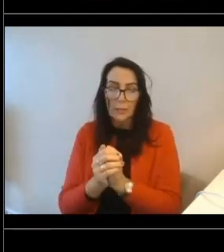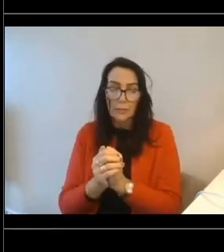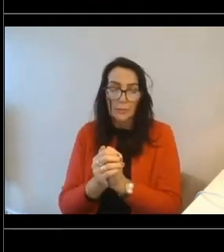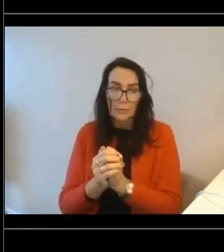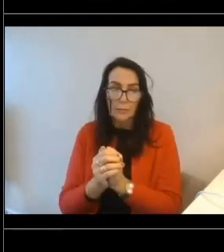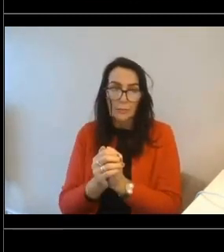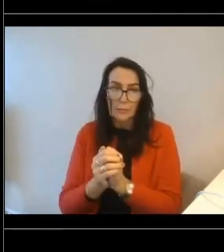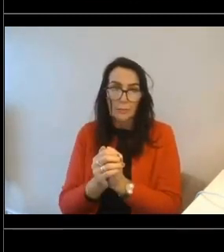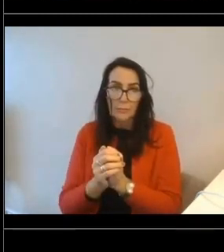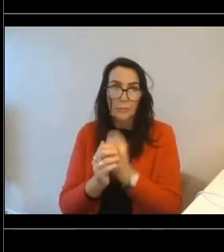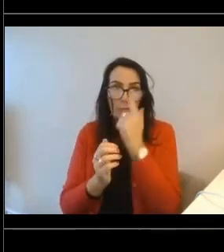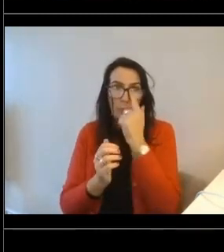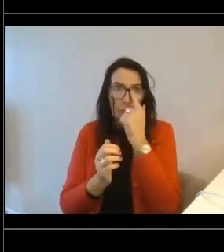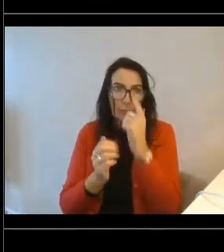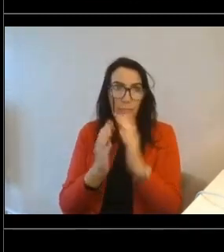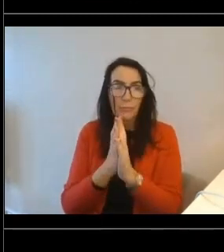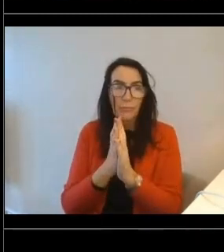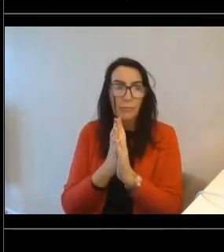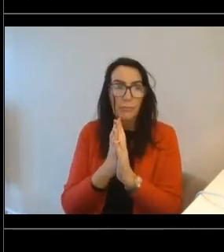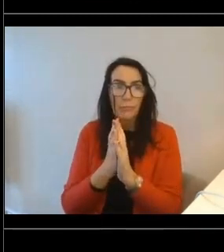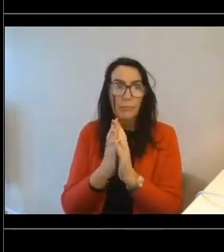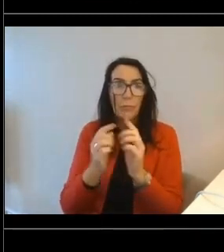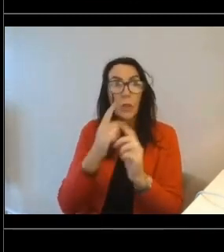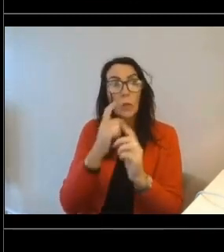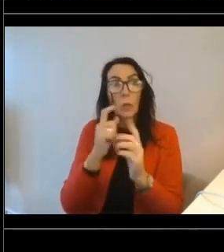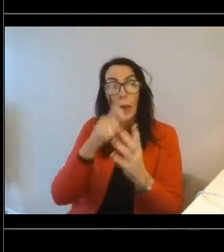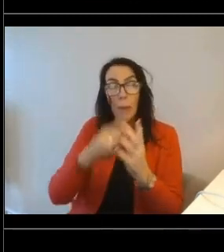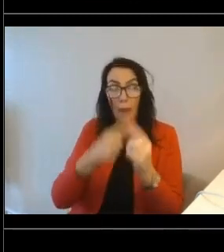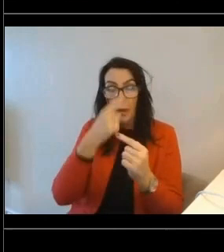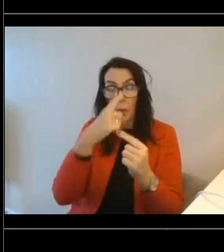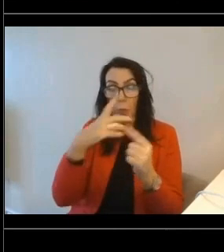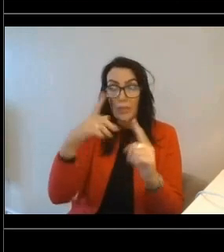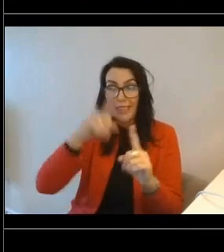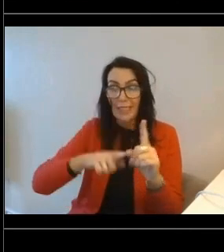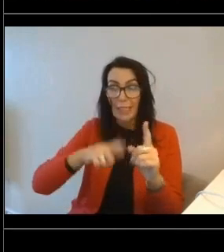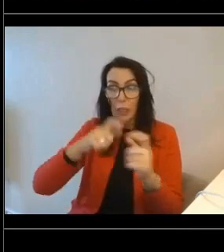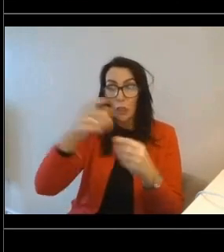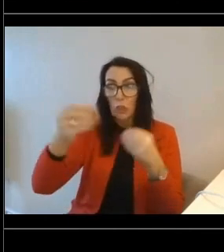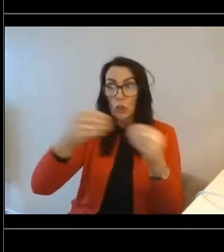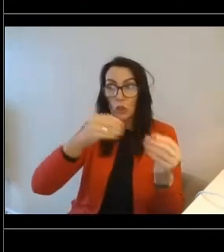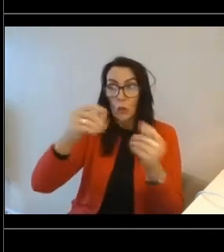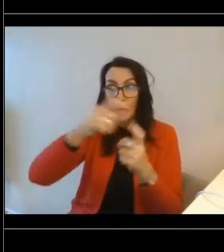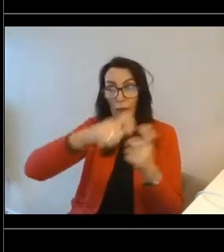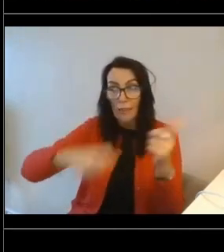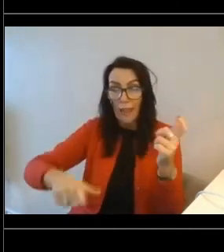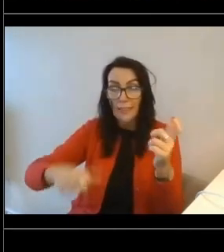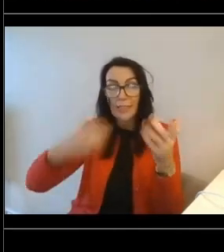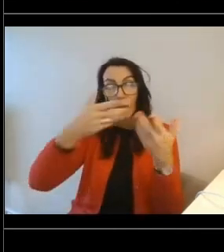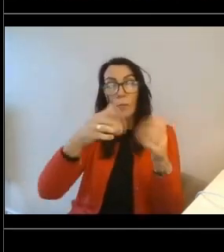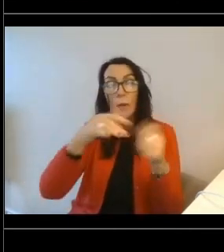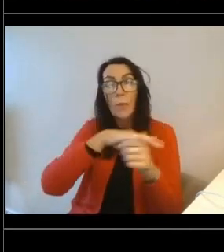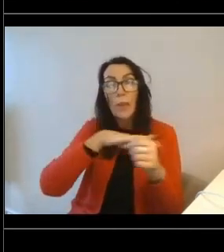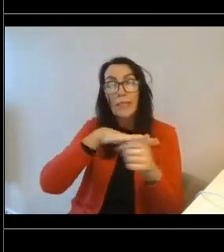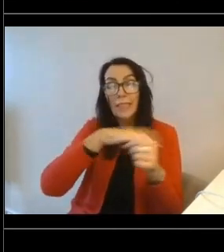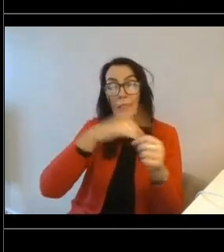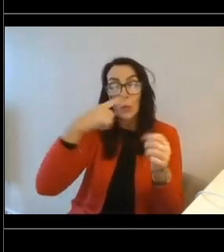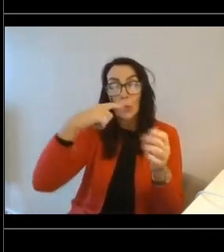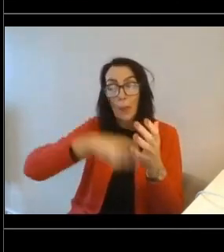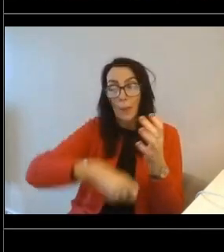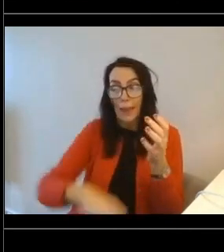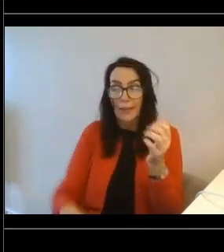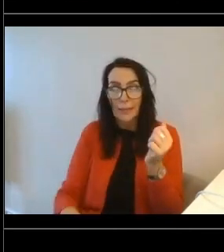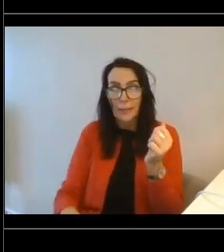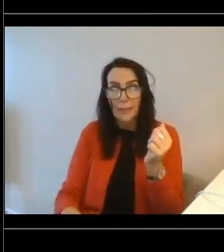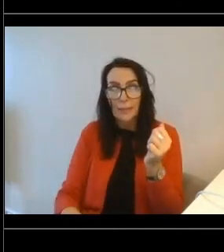of commercials, Homewise is available as an annual software license with discounted pricing for public sector organizations. The license includes an